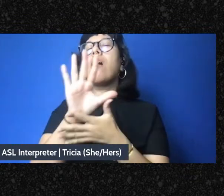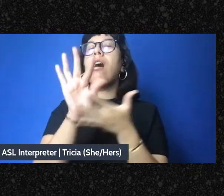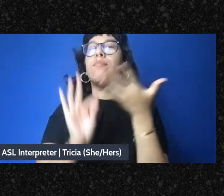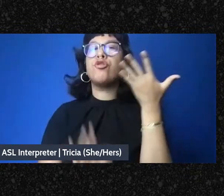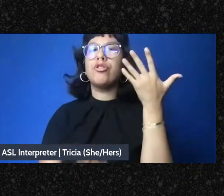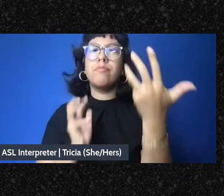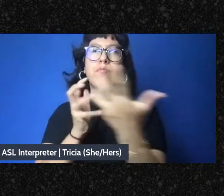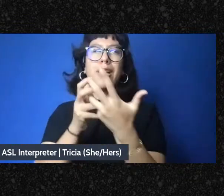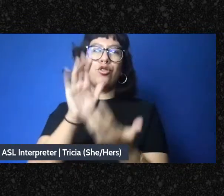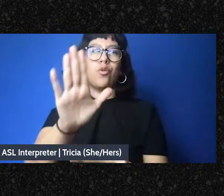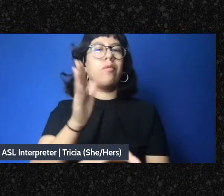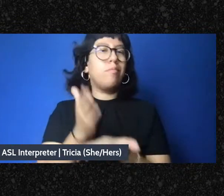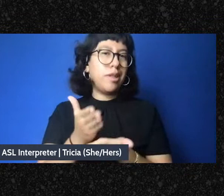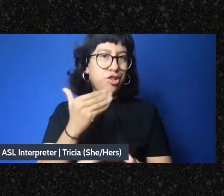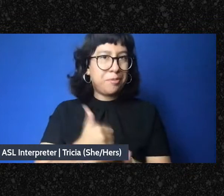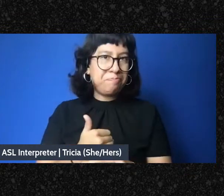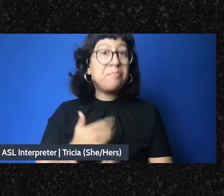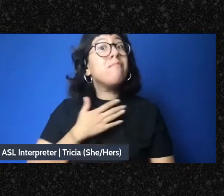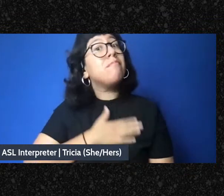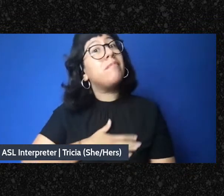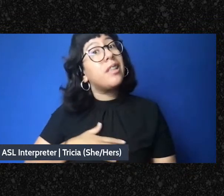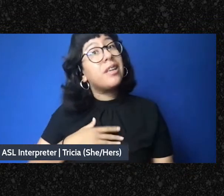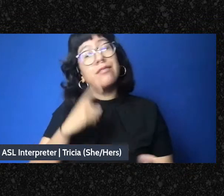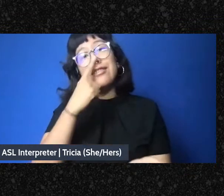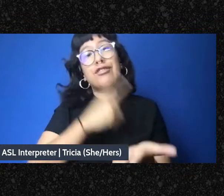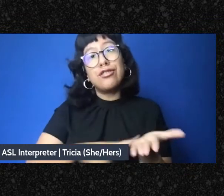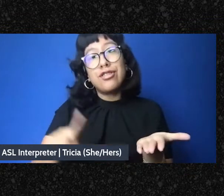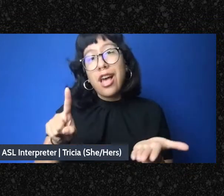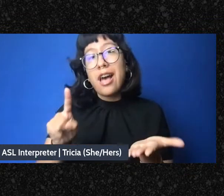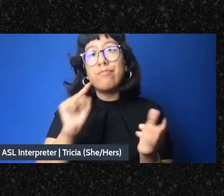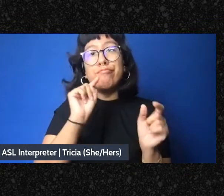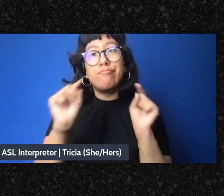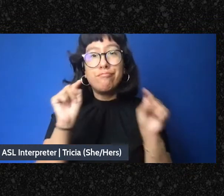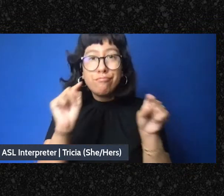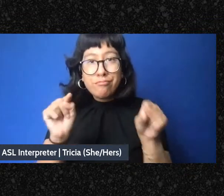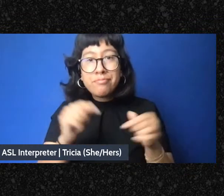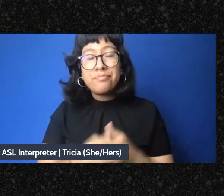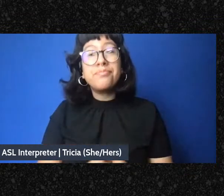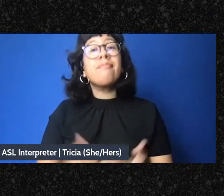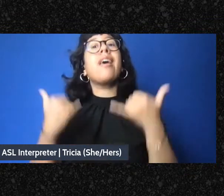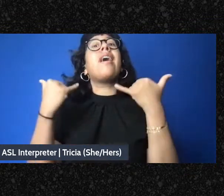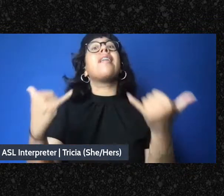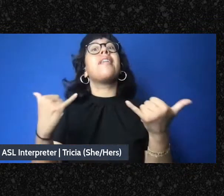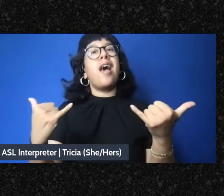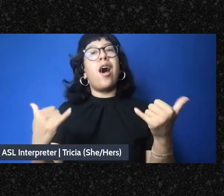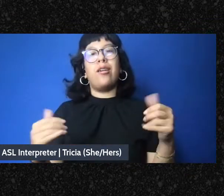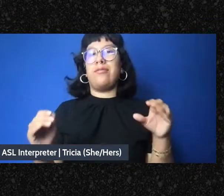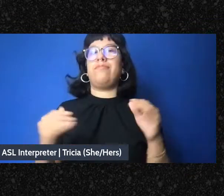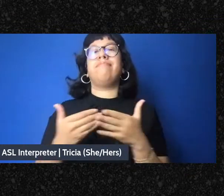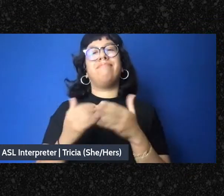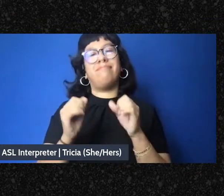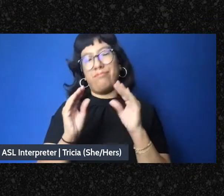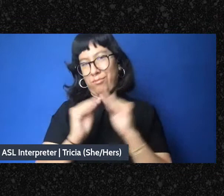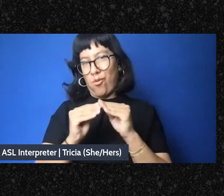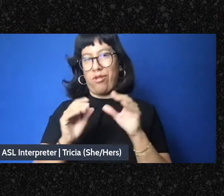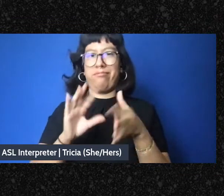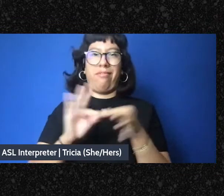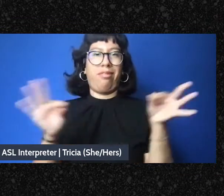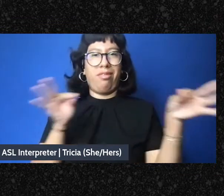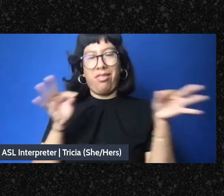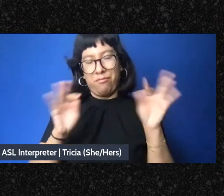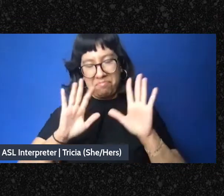your budget. So please look in. And now, without further ado, I would like to